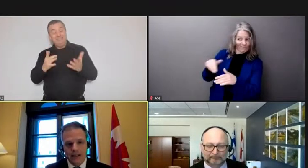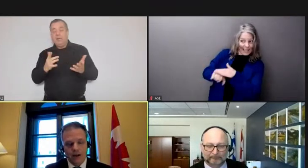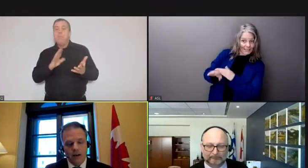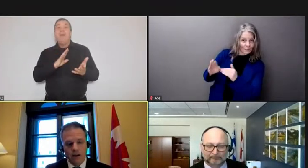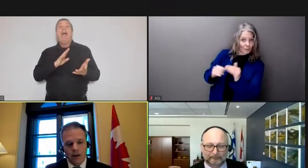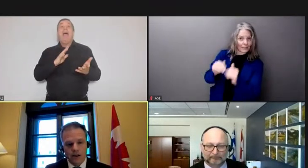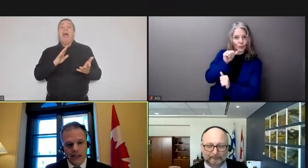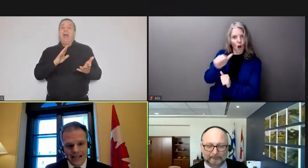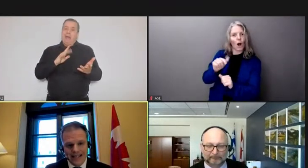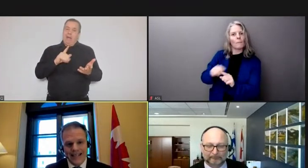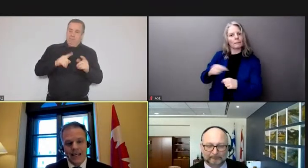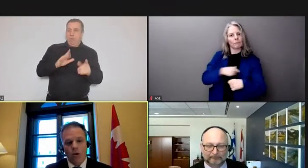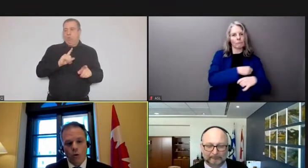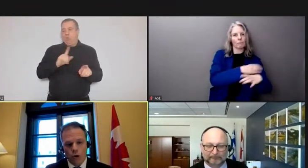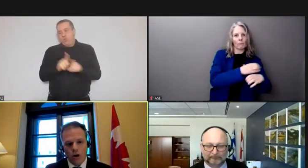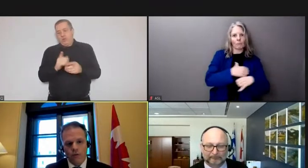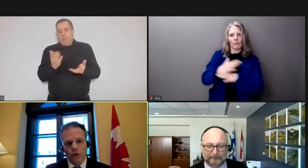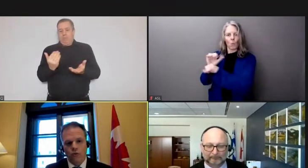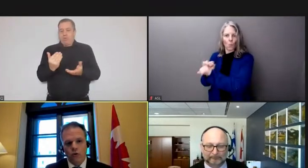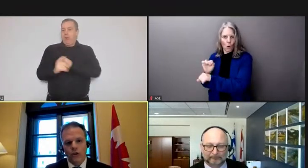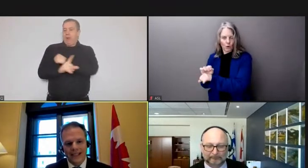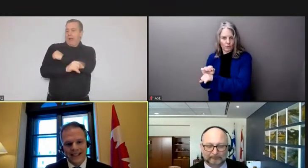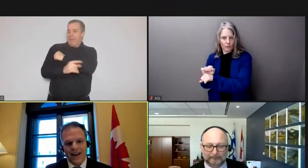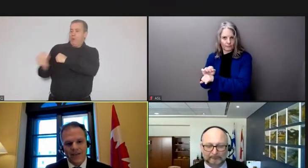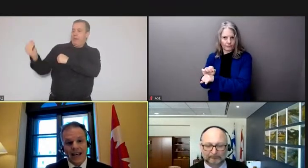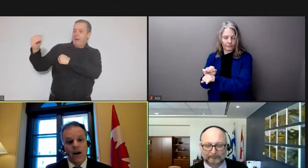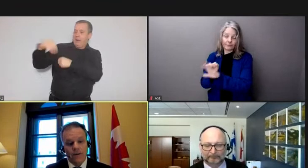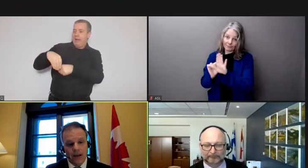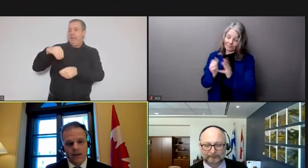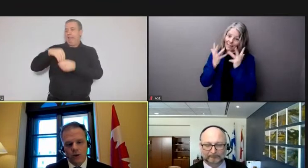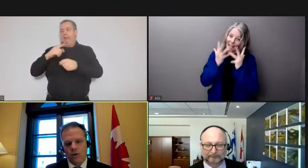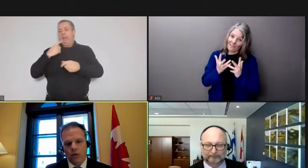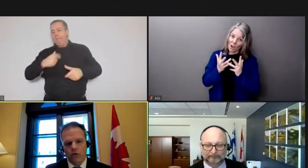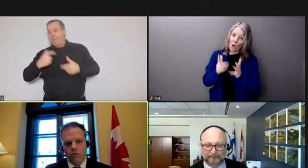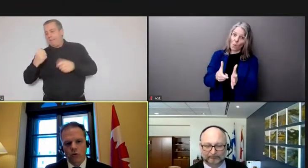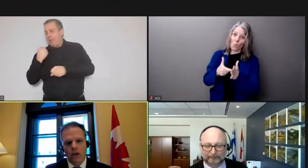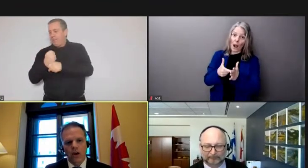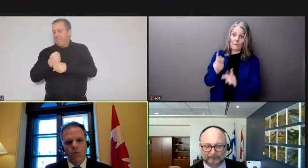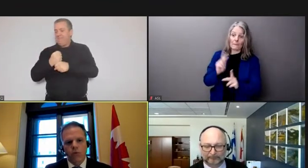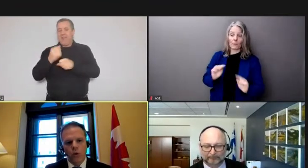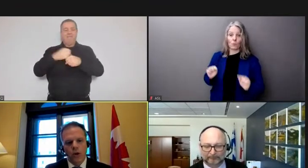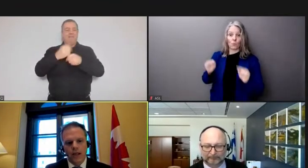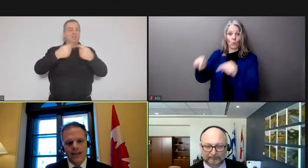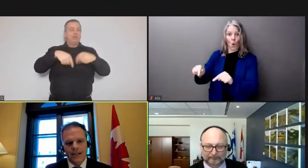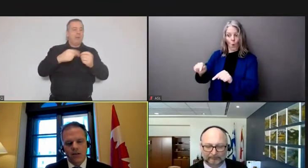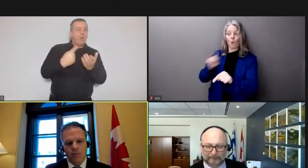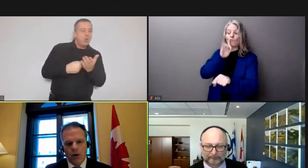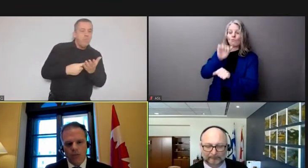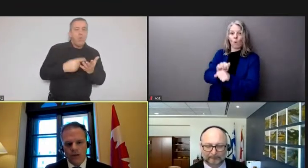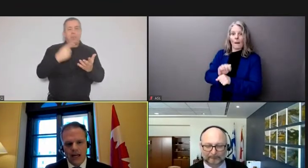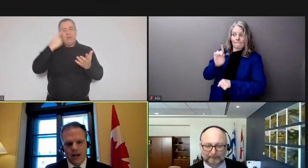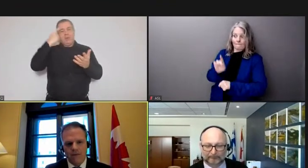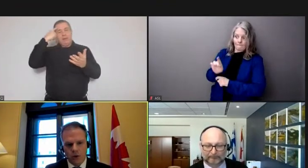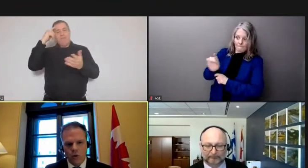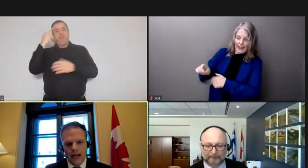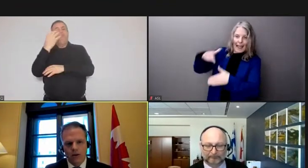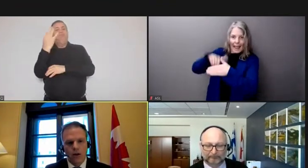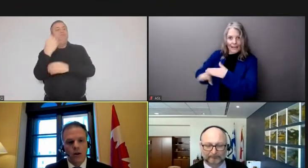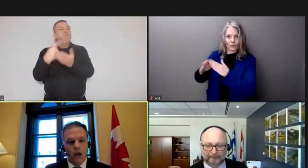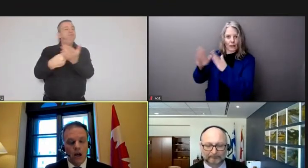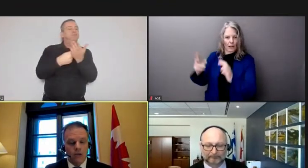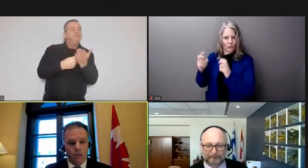personne ici aux chambres de communes qui travaillent avec les chambres de communes pour les sessions parlementaires